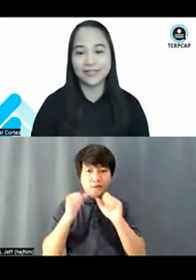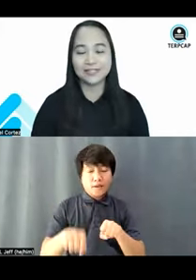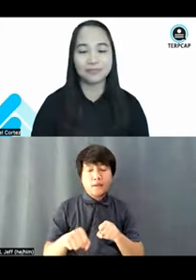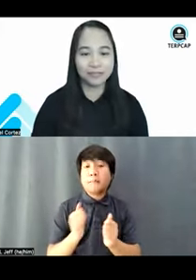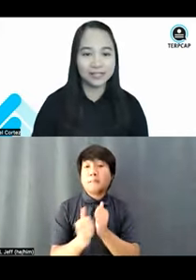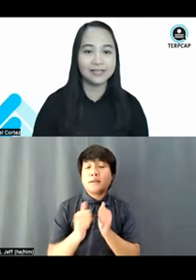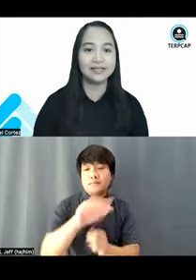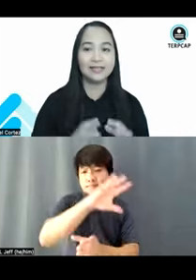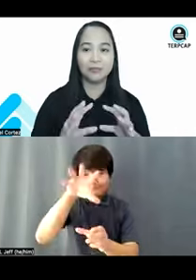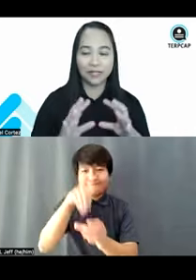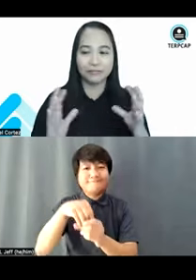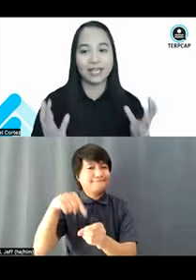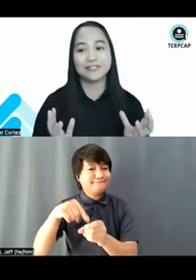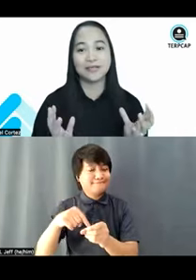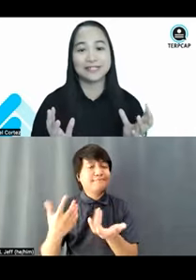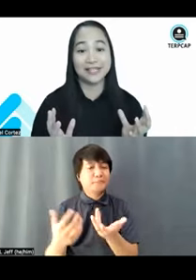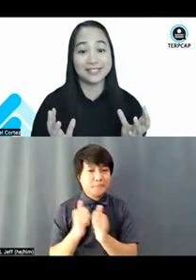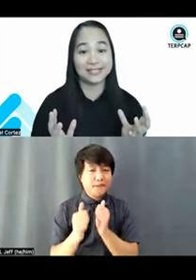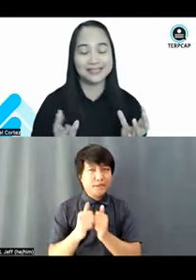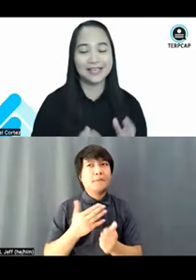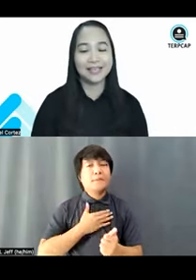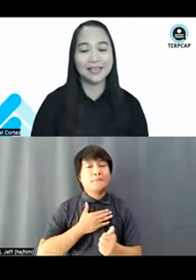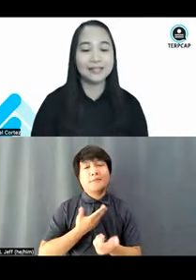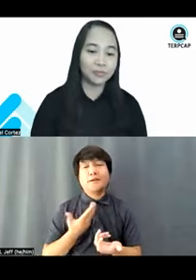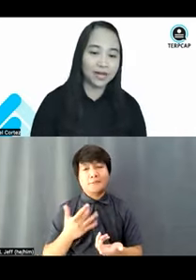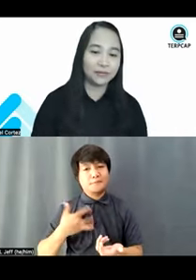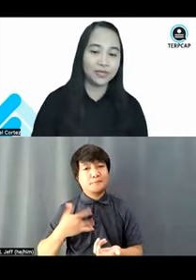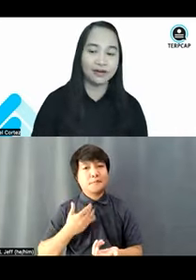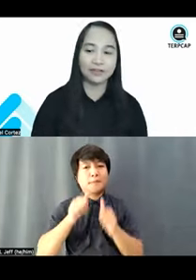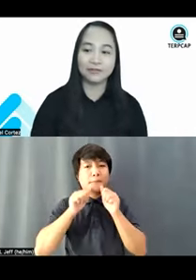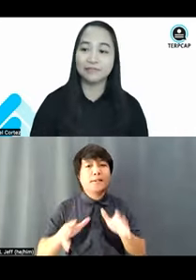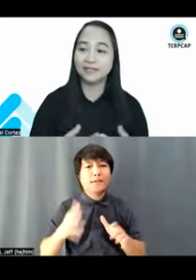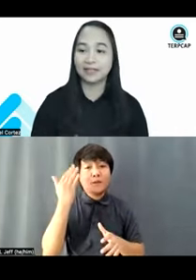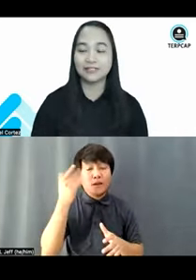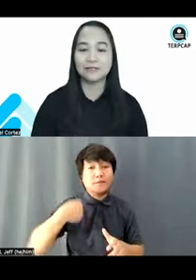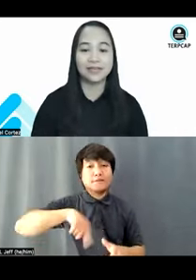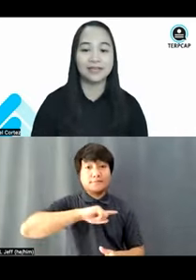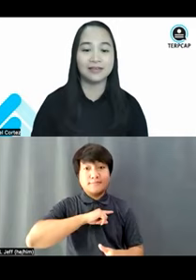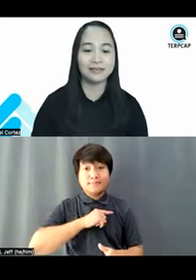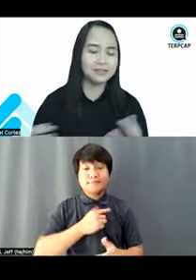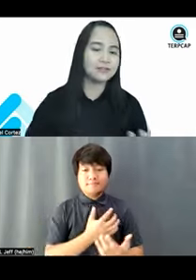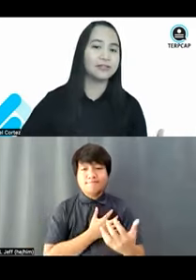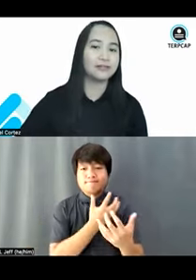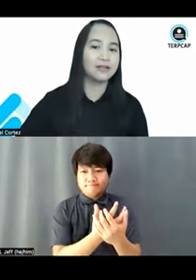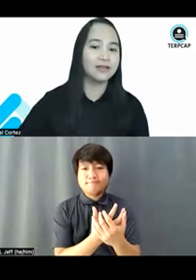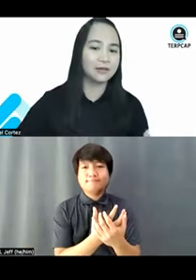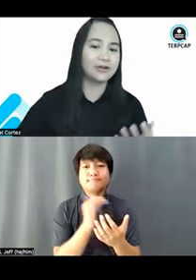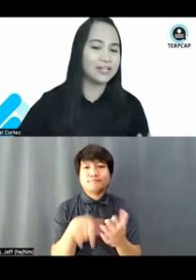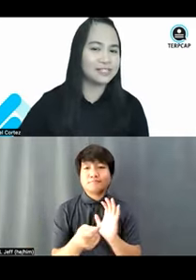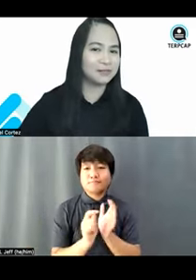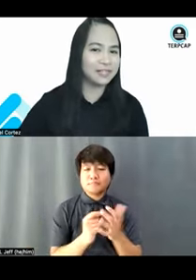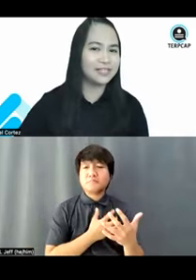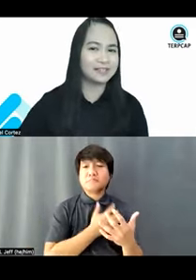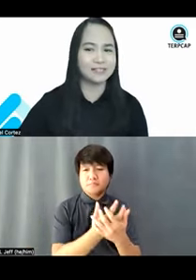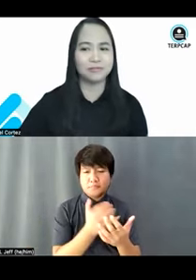is really one of life's biggest blessings. That is why we are committing to making the digital, you know,